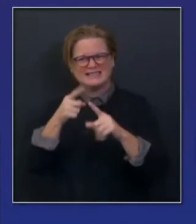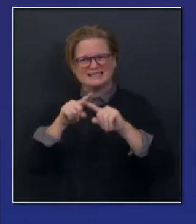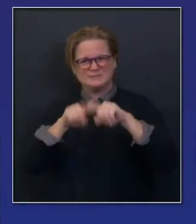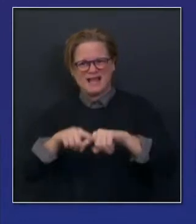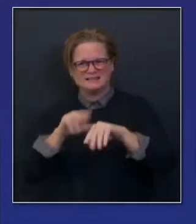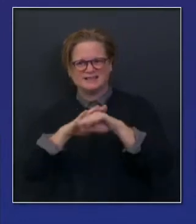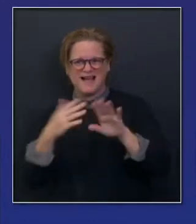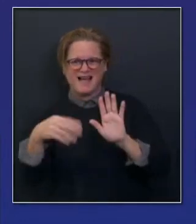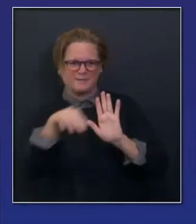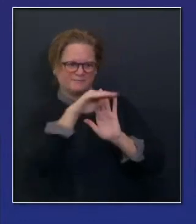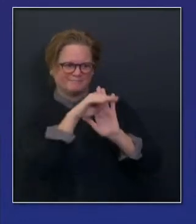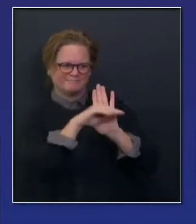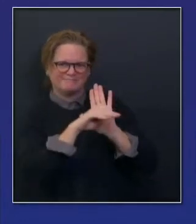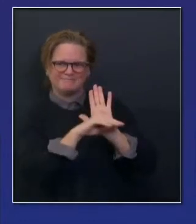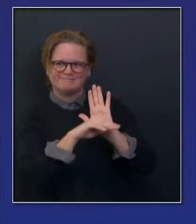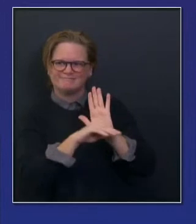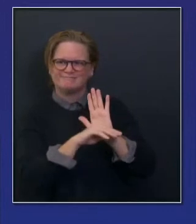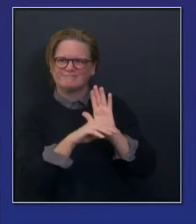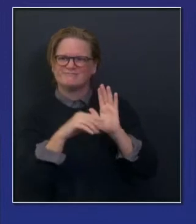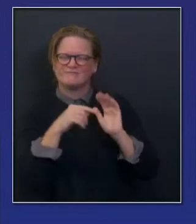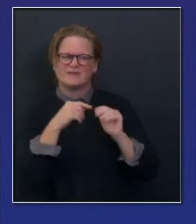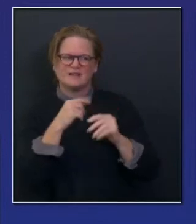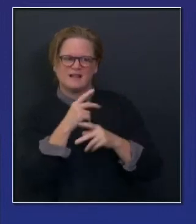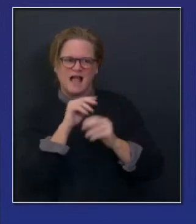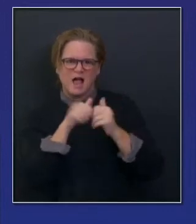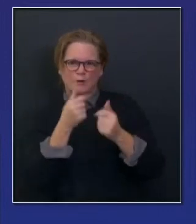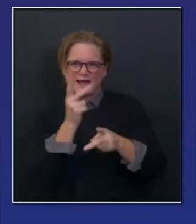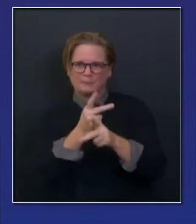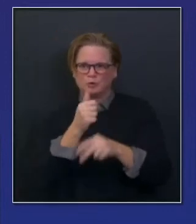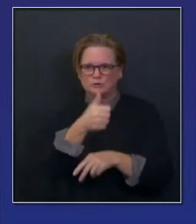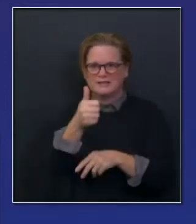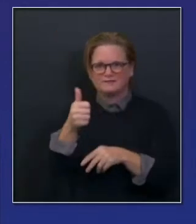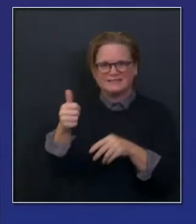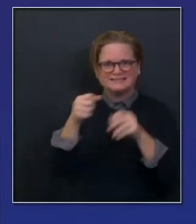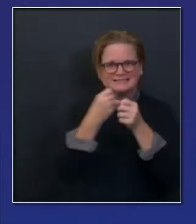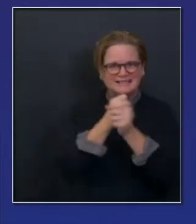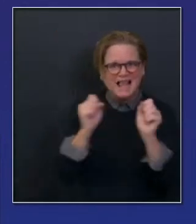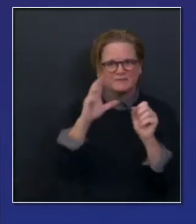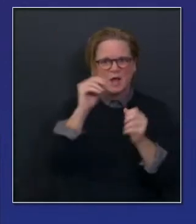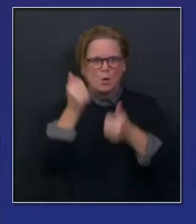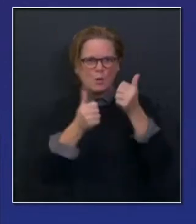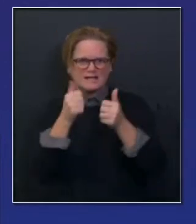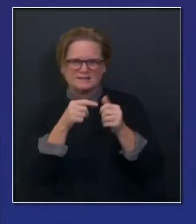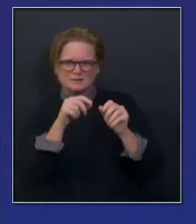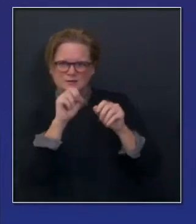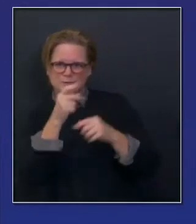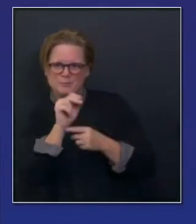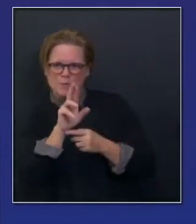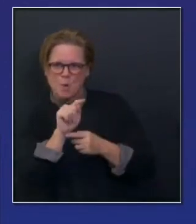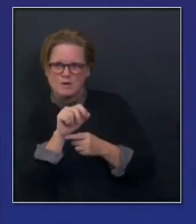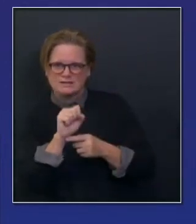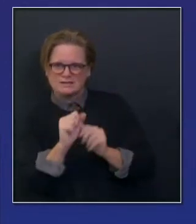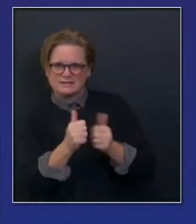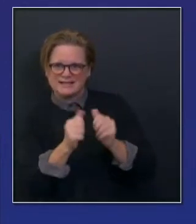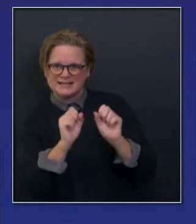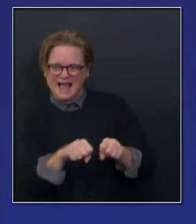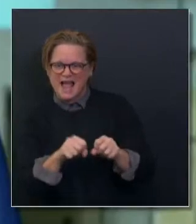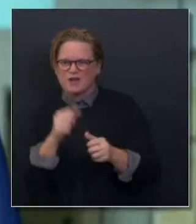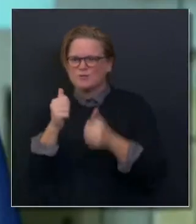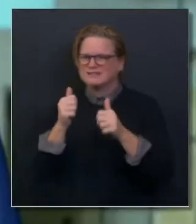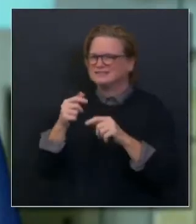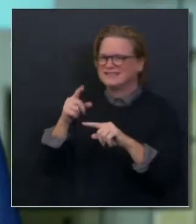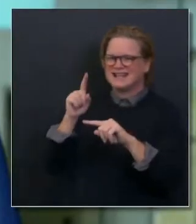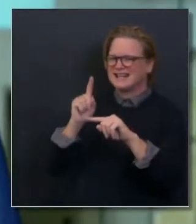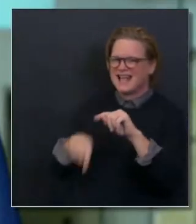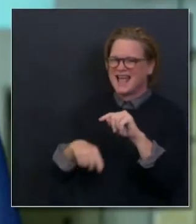those guidelines are available. And I appreciate you highlighting them and asking about them. And I encourage people to go to the COVID-19 website to learn more about them.